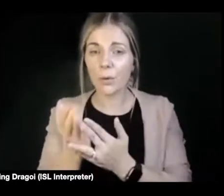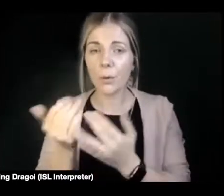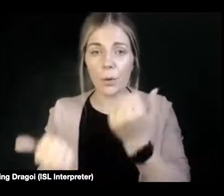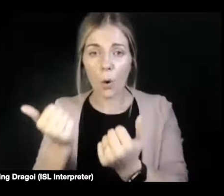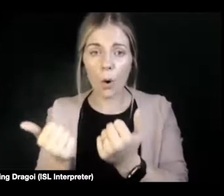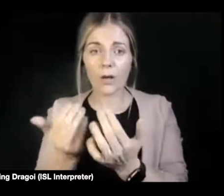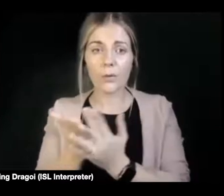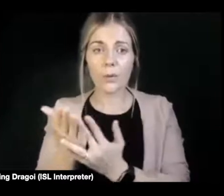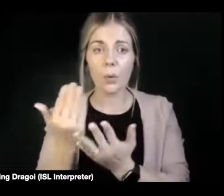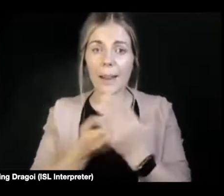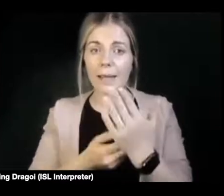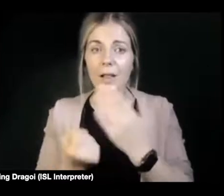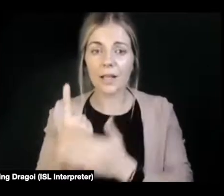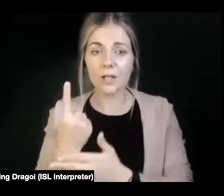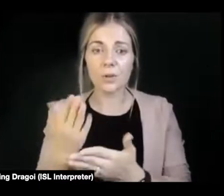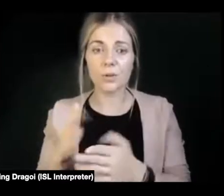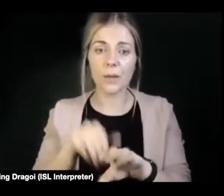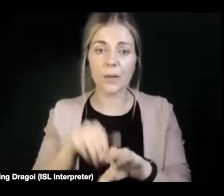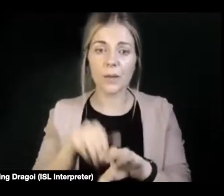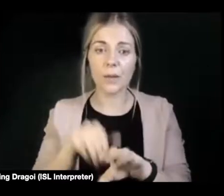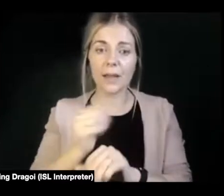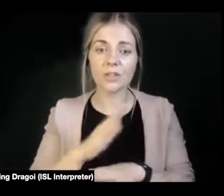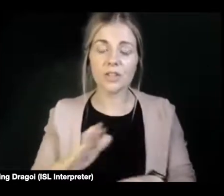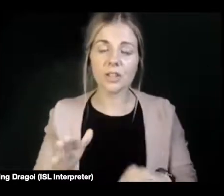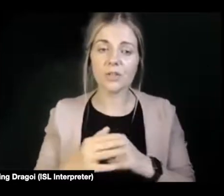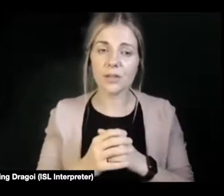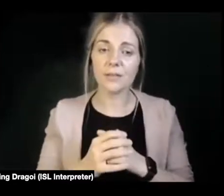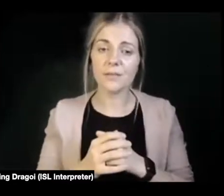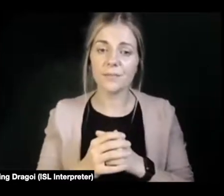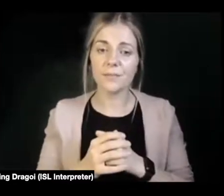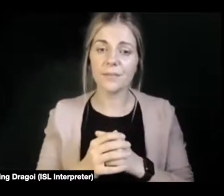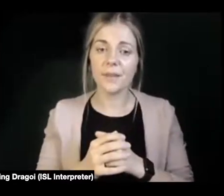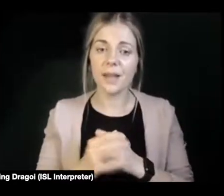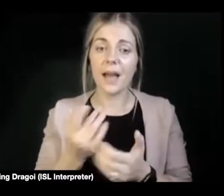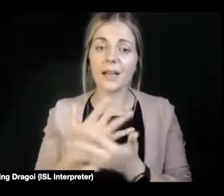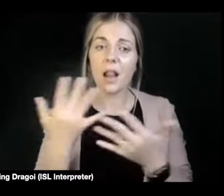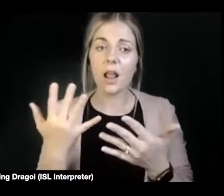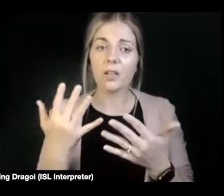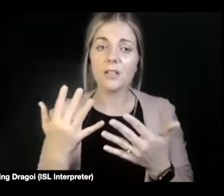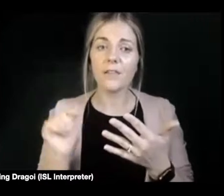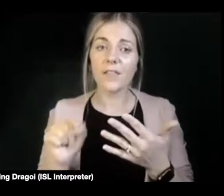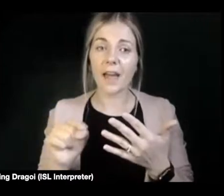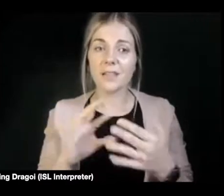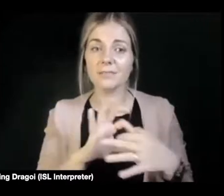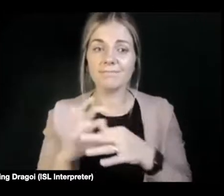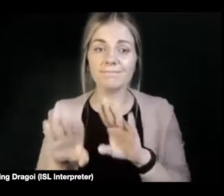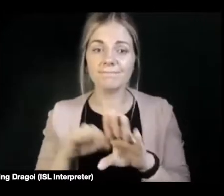as well. And a lot of that was impairment enabled based on that. So can we